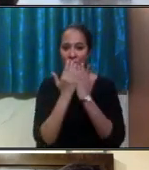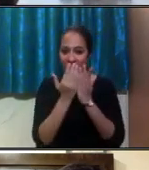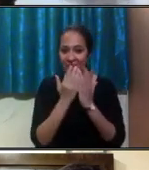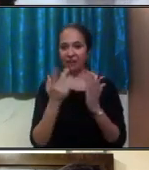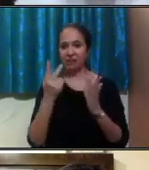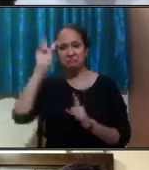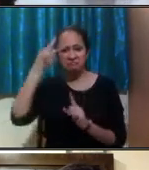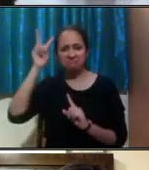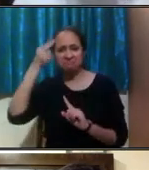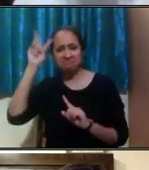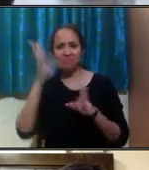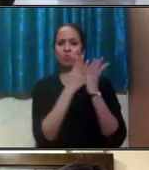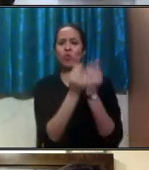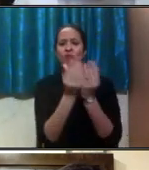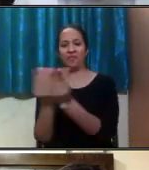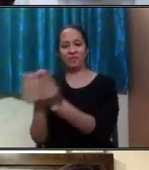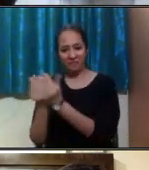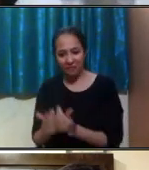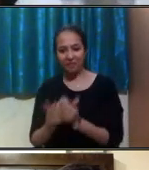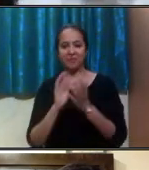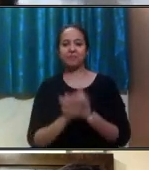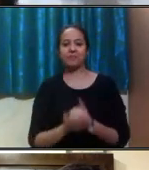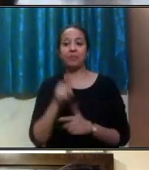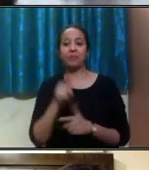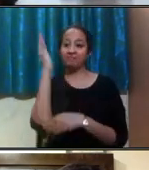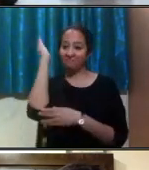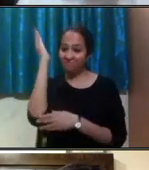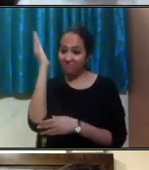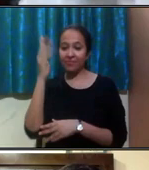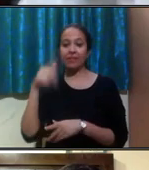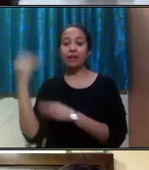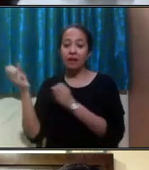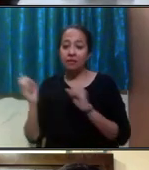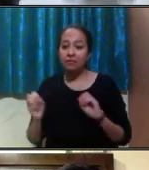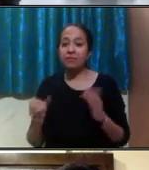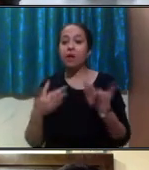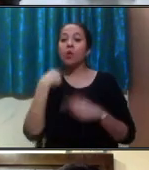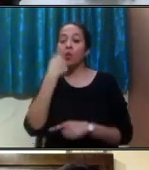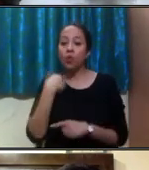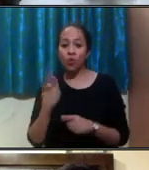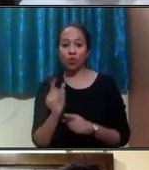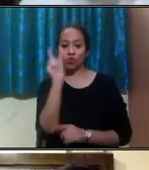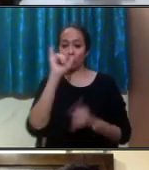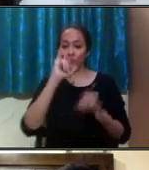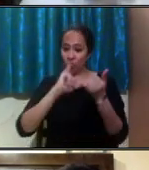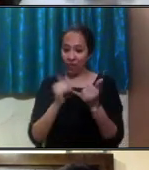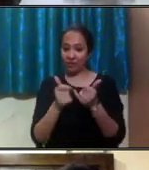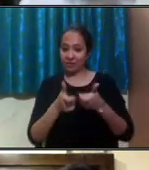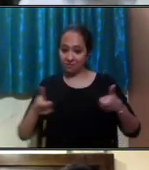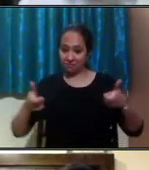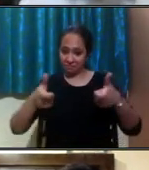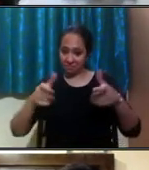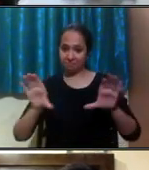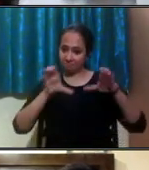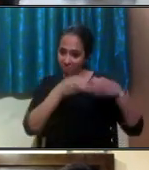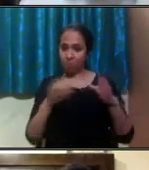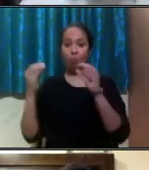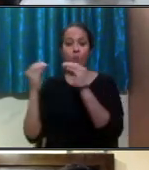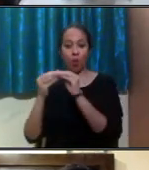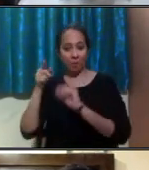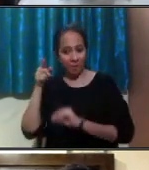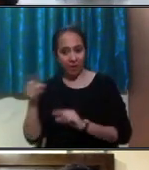Students. This presentation has been brought to you by the U.S. Consulate General Mumbai and